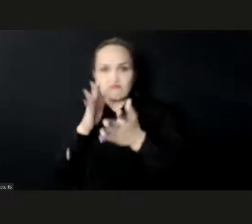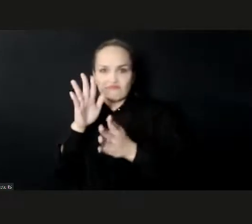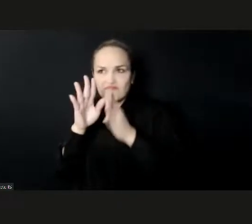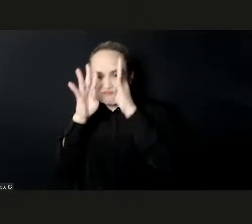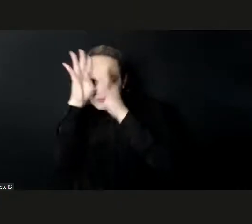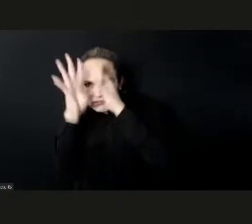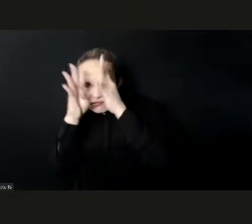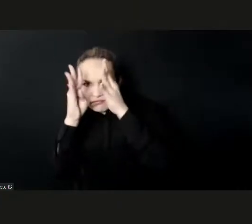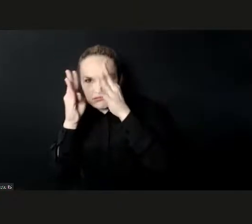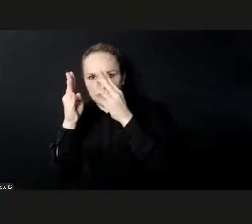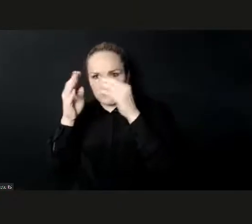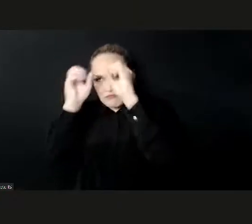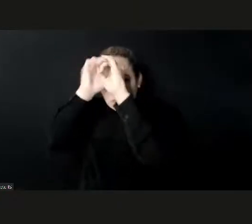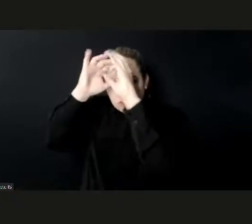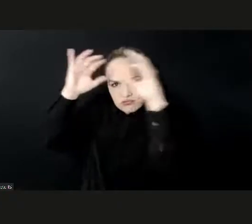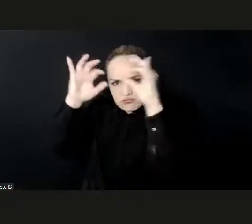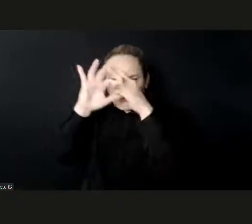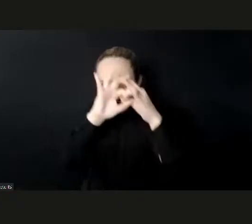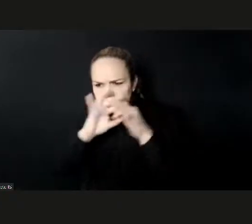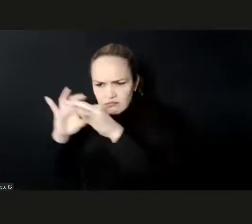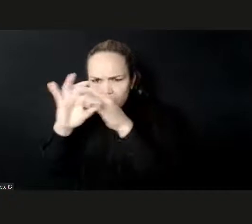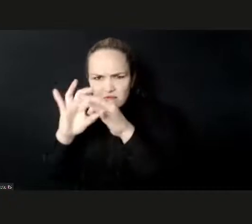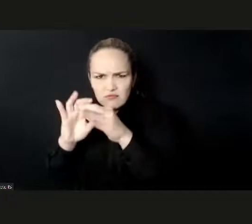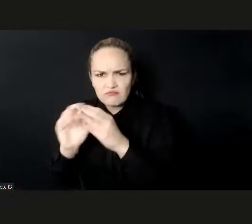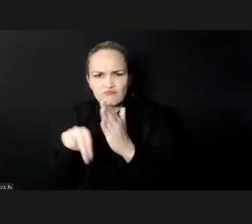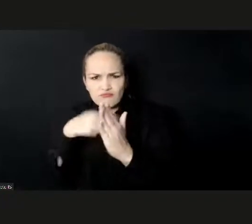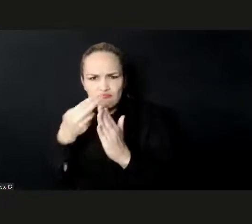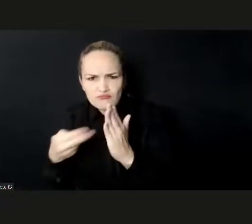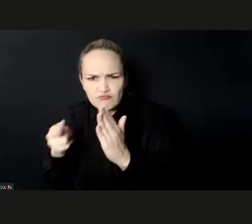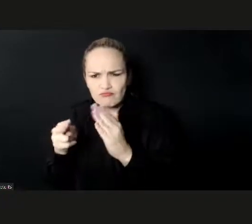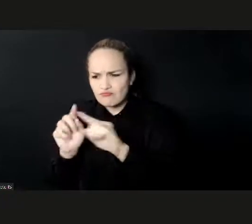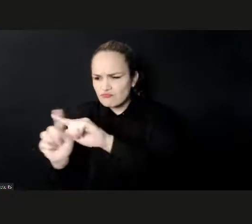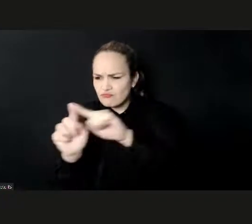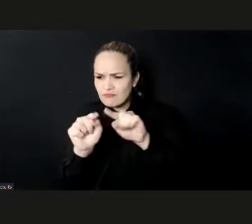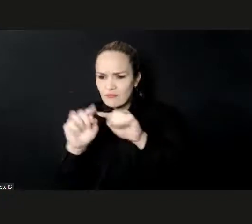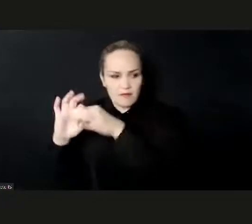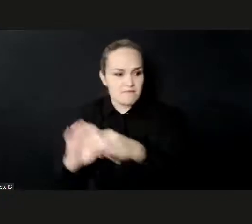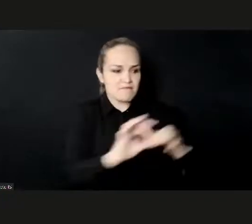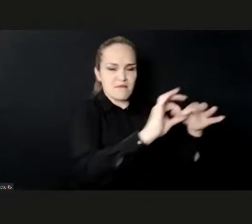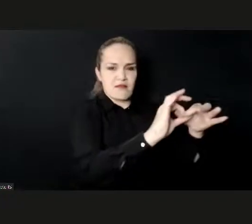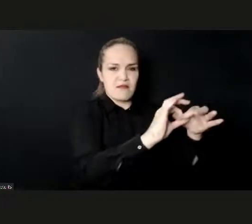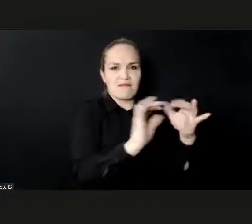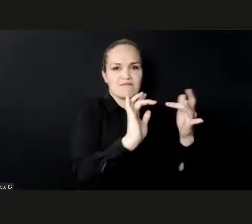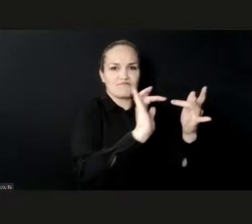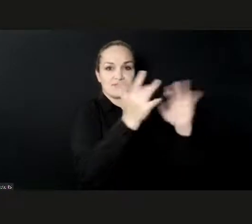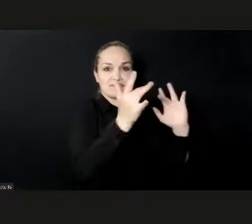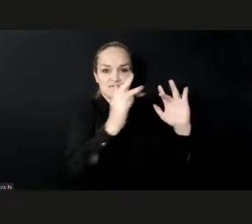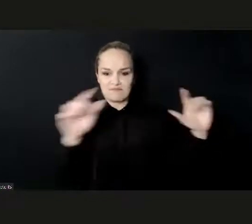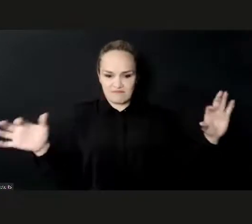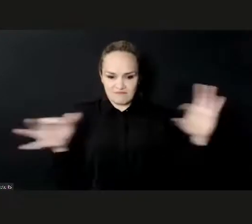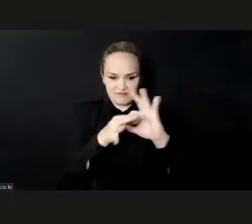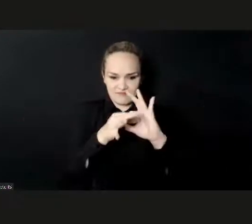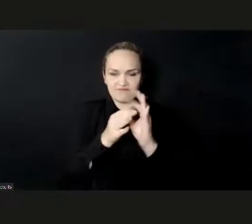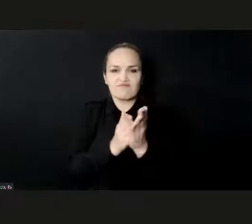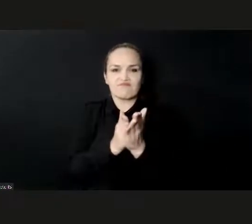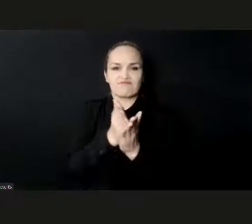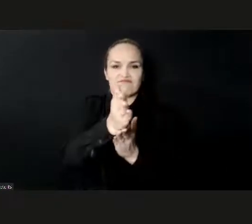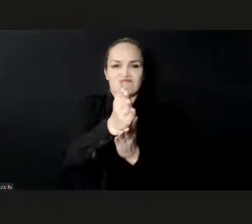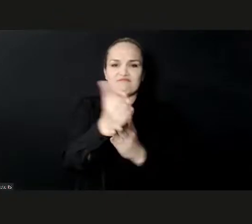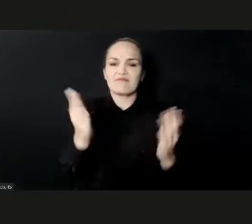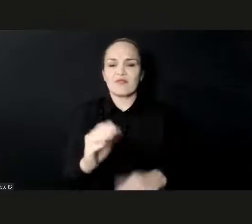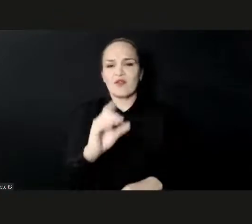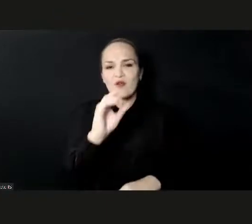And this partnership, UNIDO UNCTAD, is really, really important. I'd like to call on now Mr. Bernardo